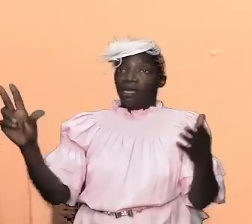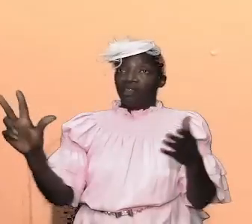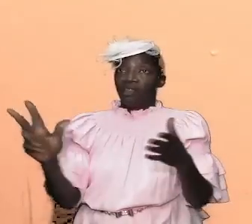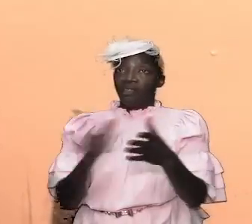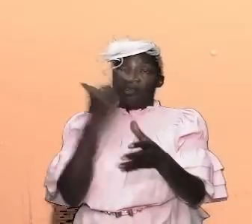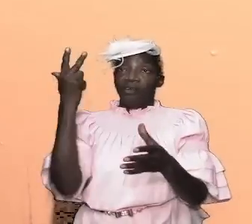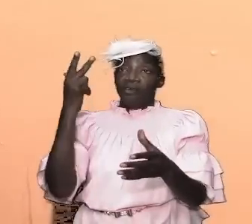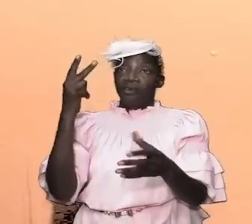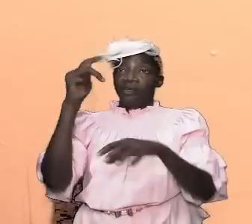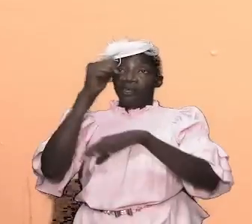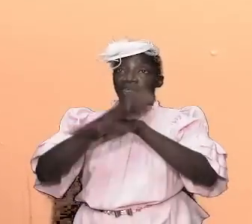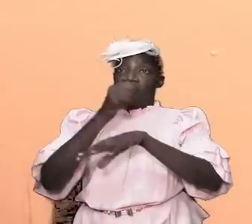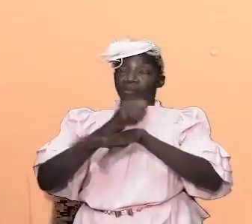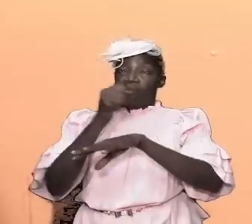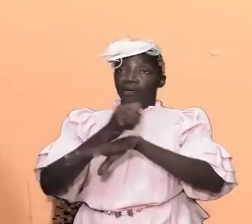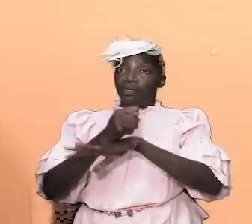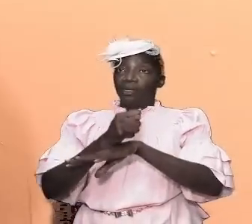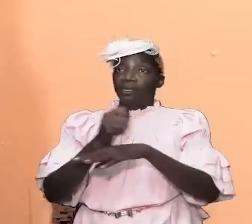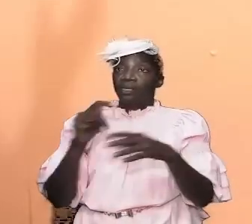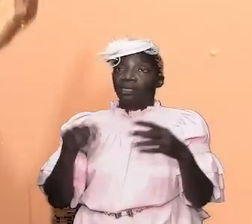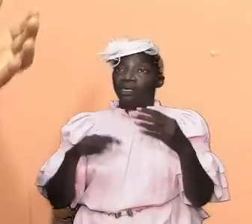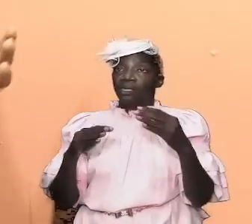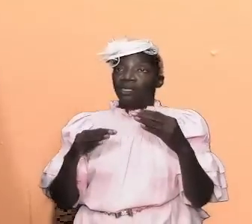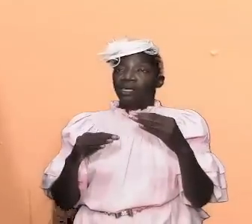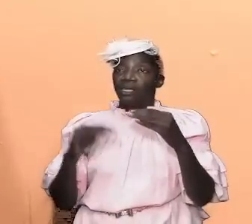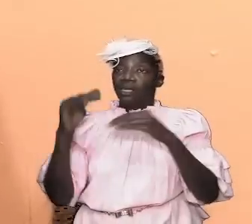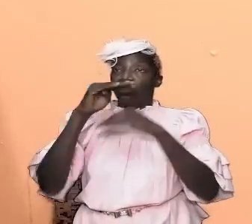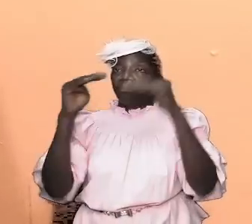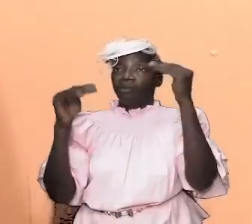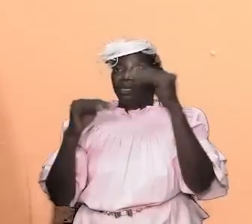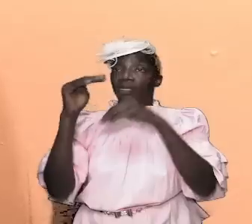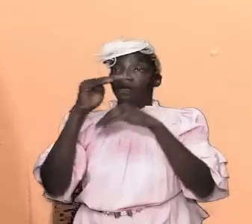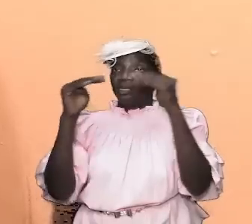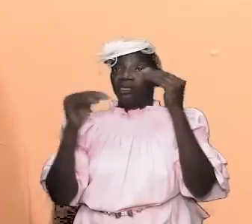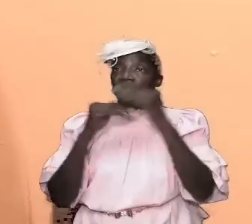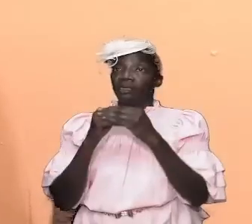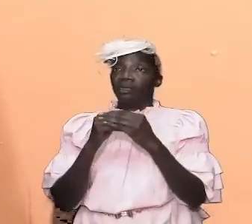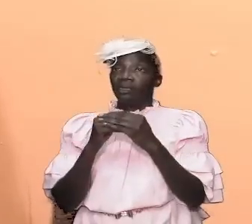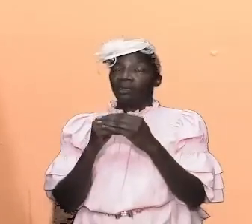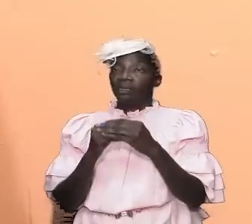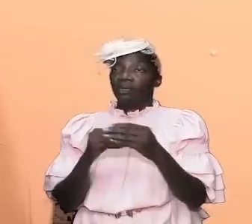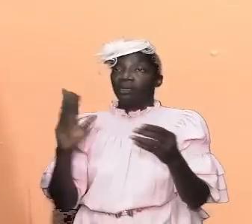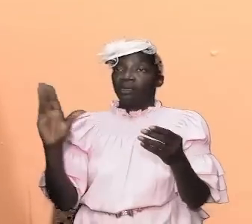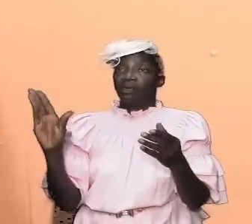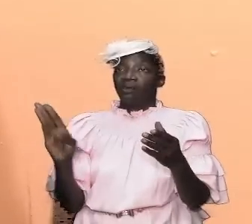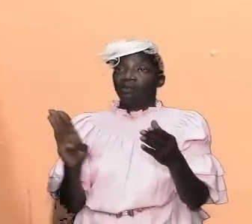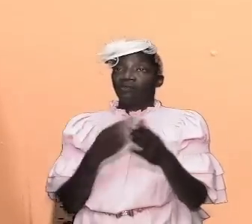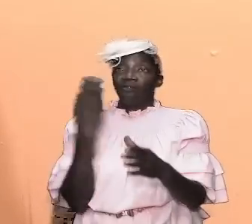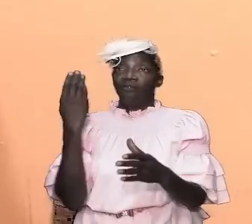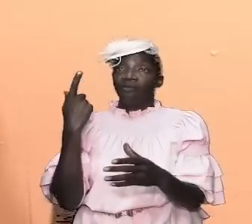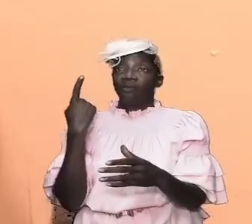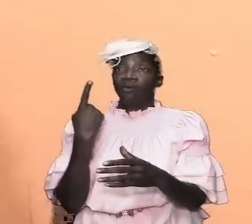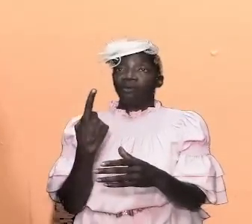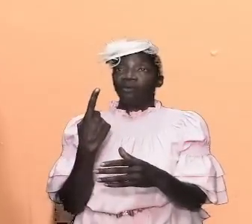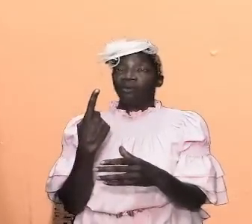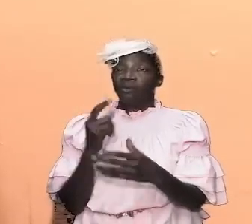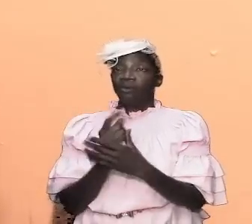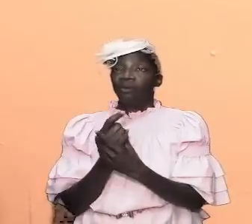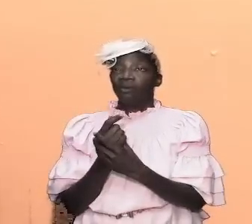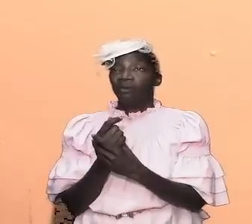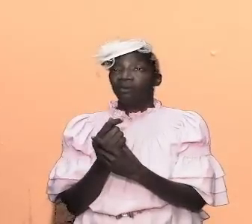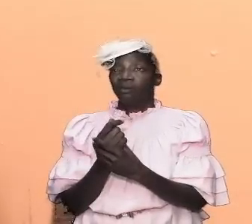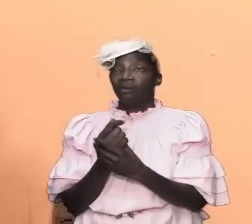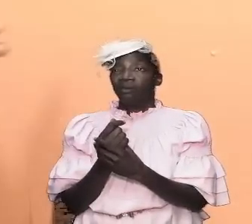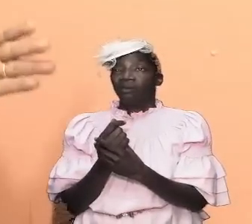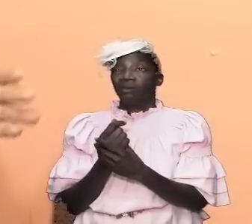that went into ruin and then they built a fourth one well not really a fourth one